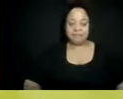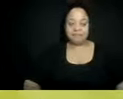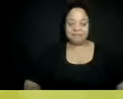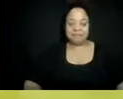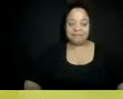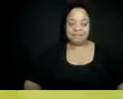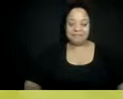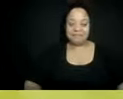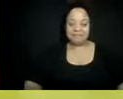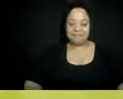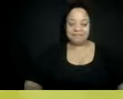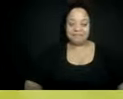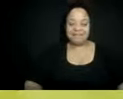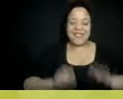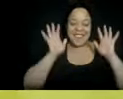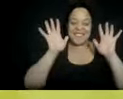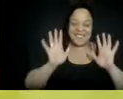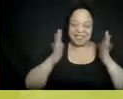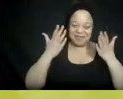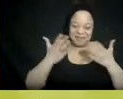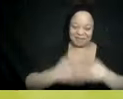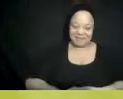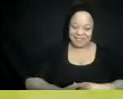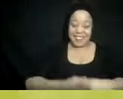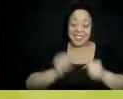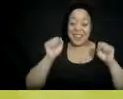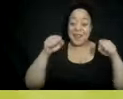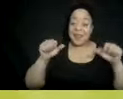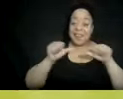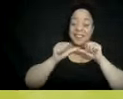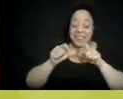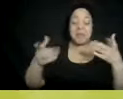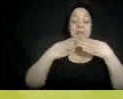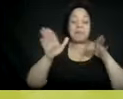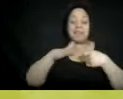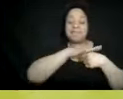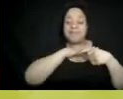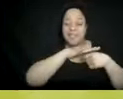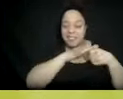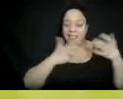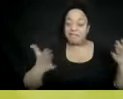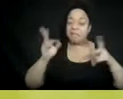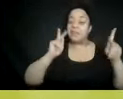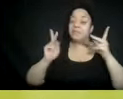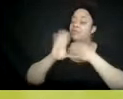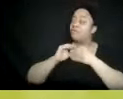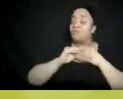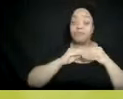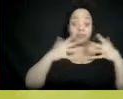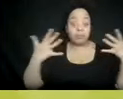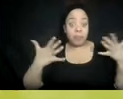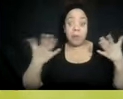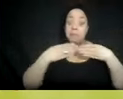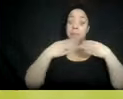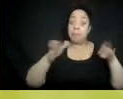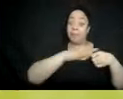So, yeah. So public spaces, like, yes, people are saying public spaces in the parks that don't let a young person just sit on a